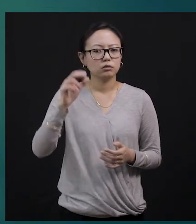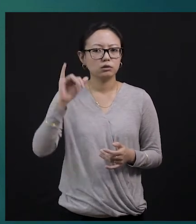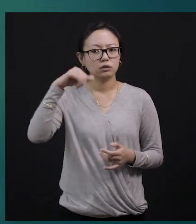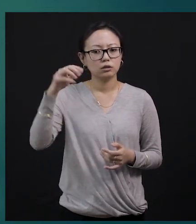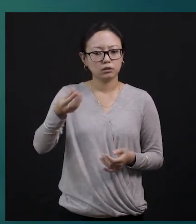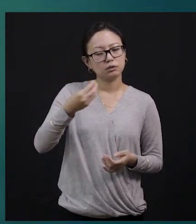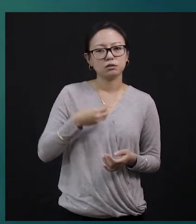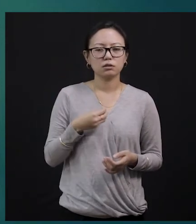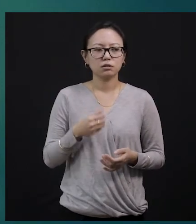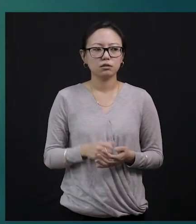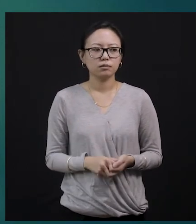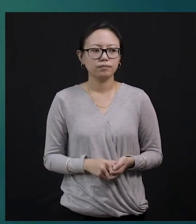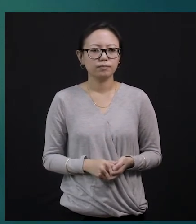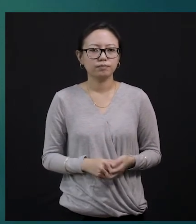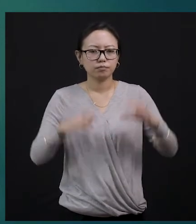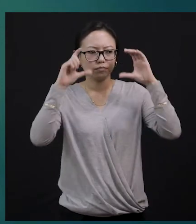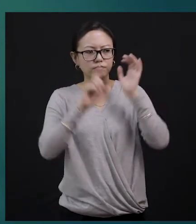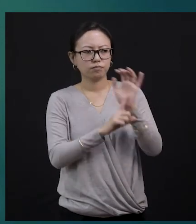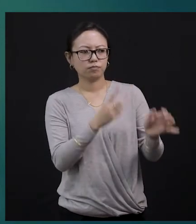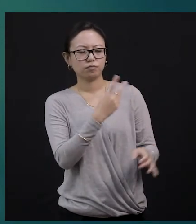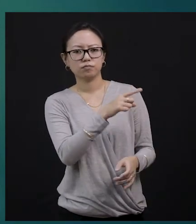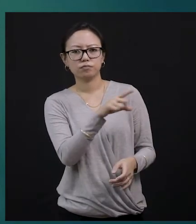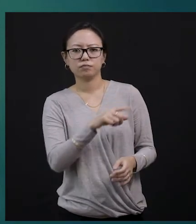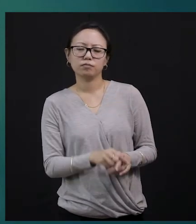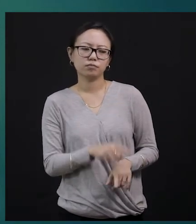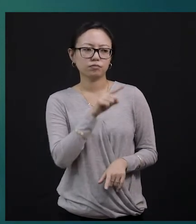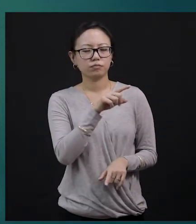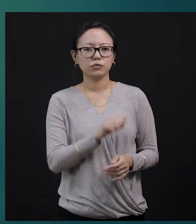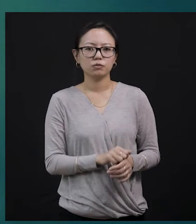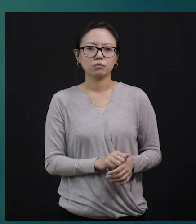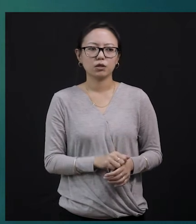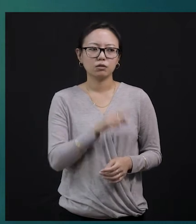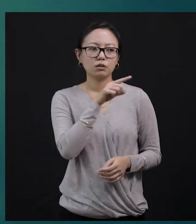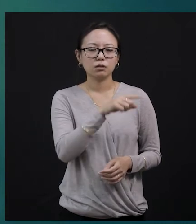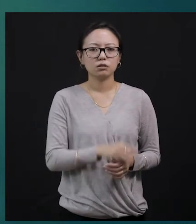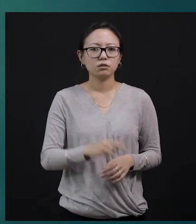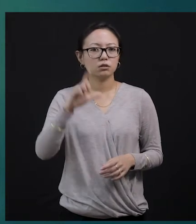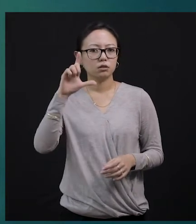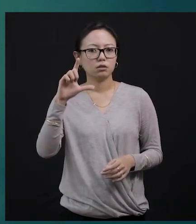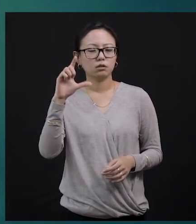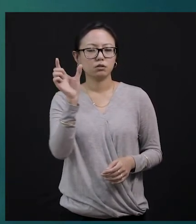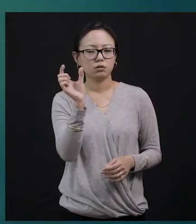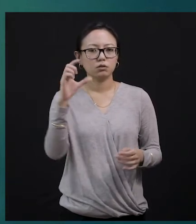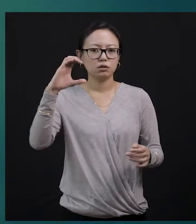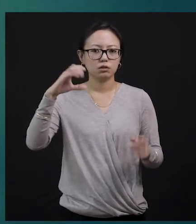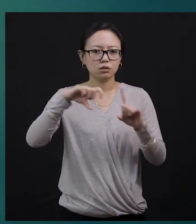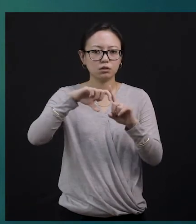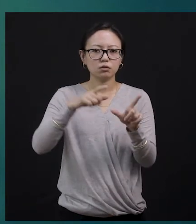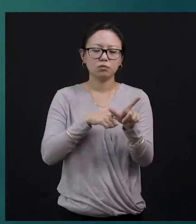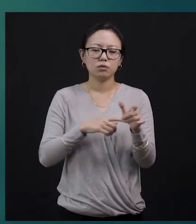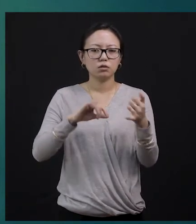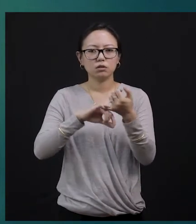after buying the... See, this is the shop that we are talking about. This is the shop called the Lucky Shop. And there were people around.